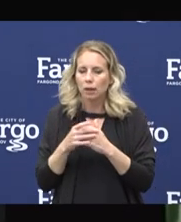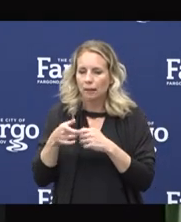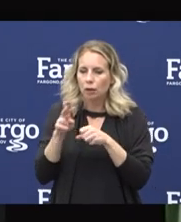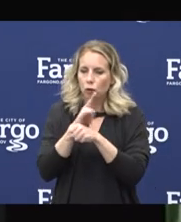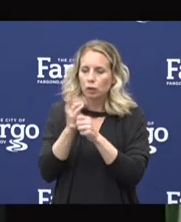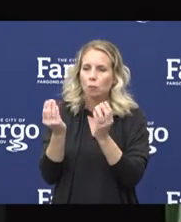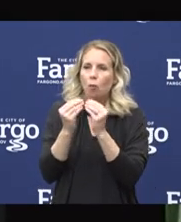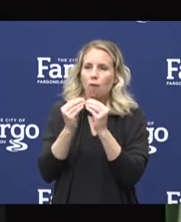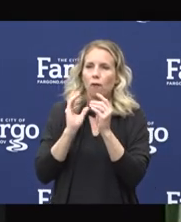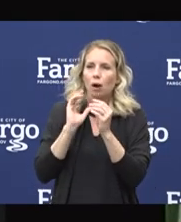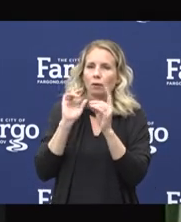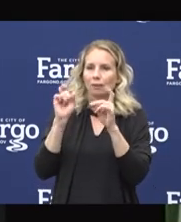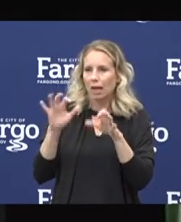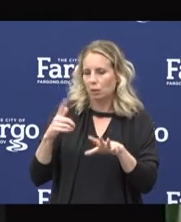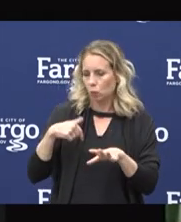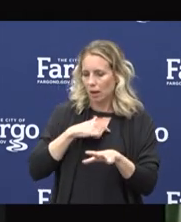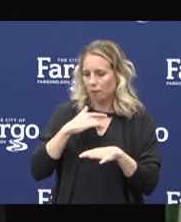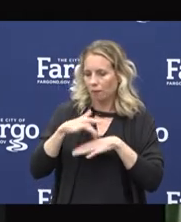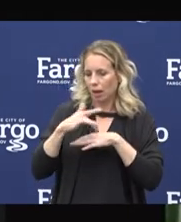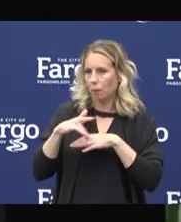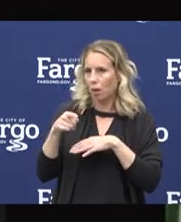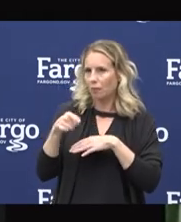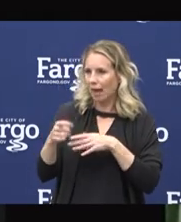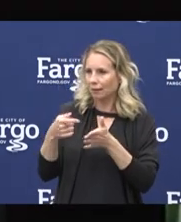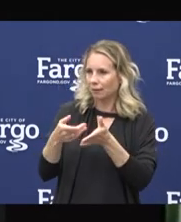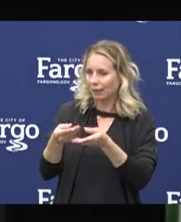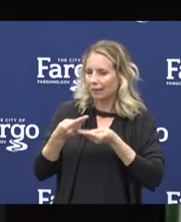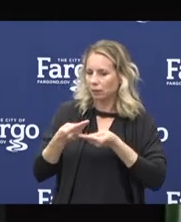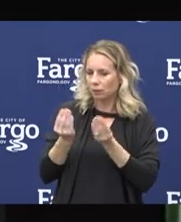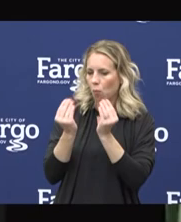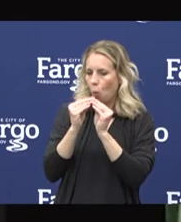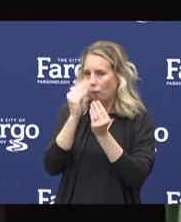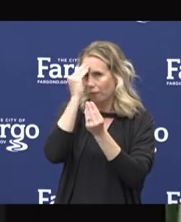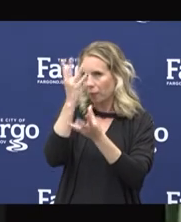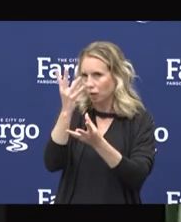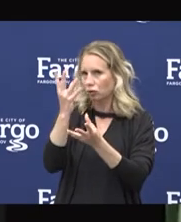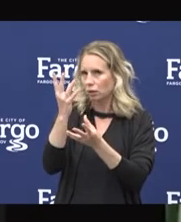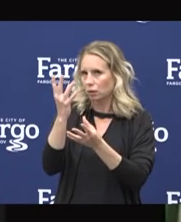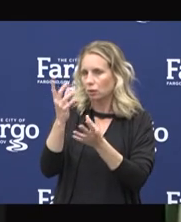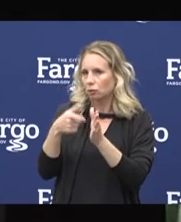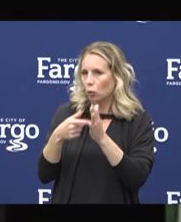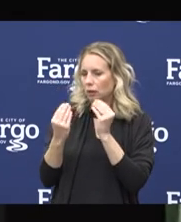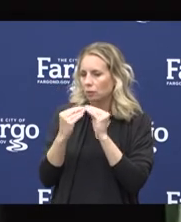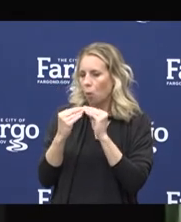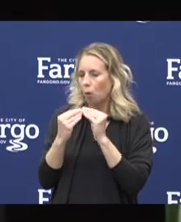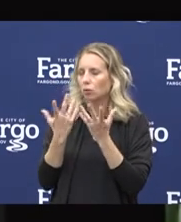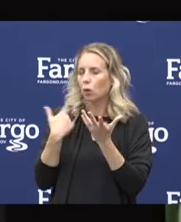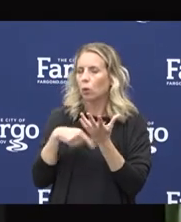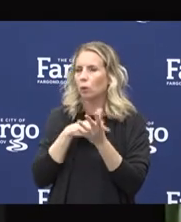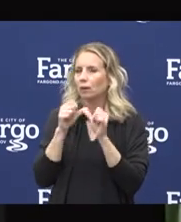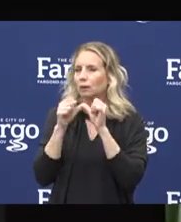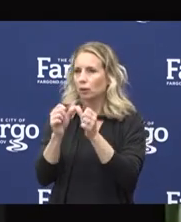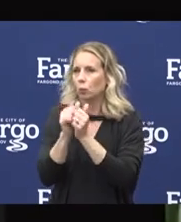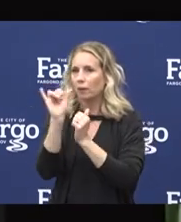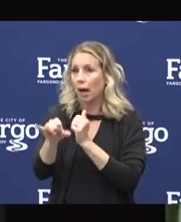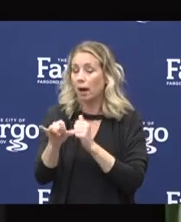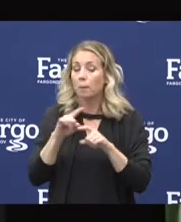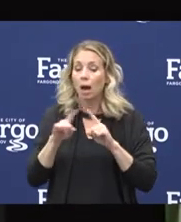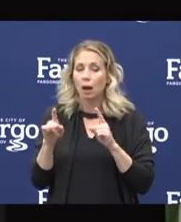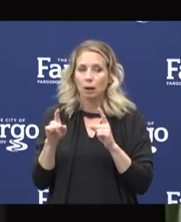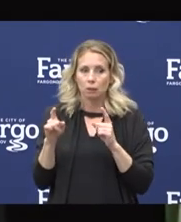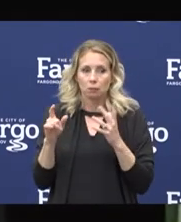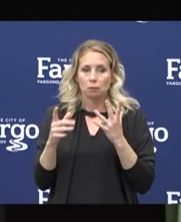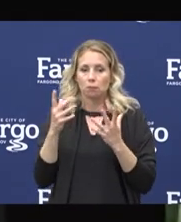us, is yielding a much higher net on that, and we want to continue with that. Now, we may get to the point at some point where we really have